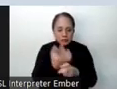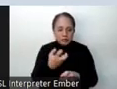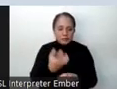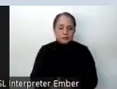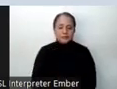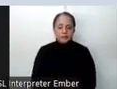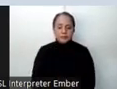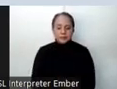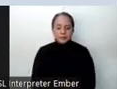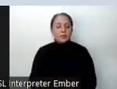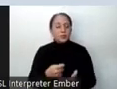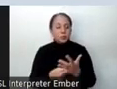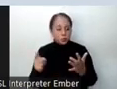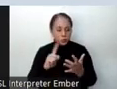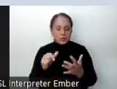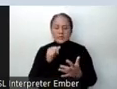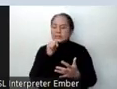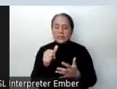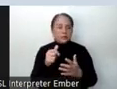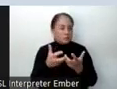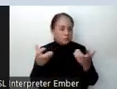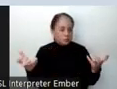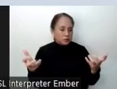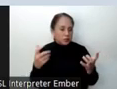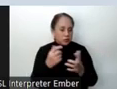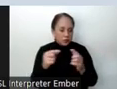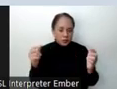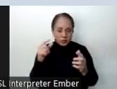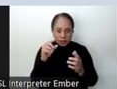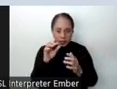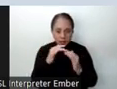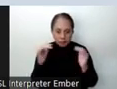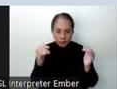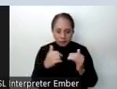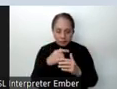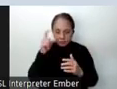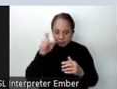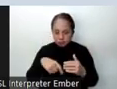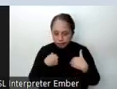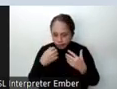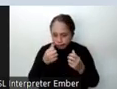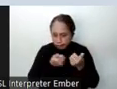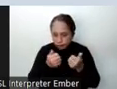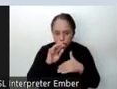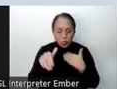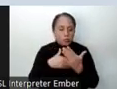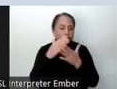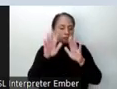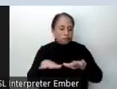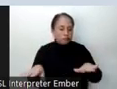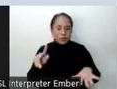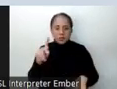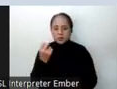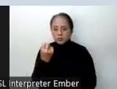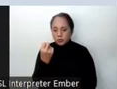The tool, therefore, is not divided into grade levels and is meant to be administered to all children in K-3